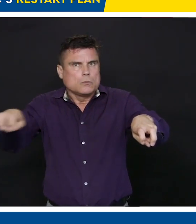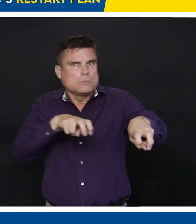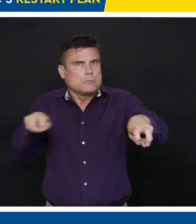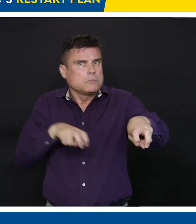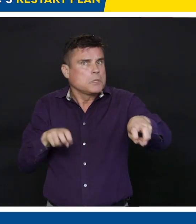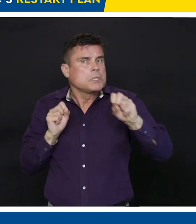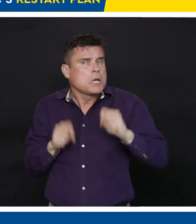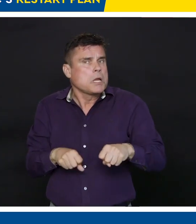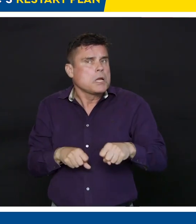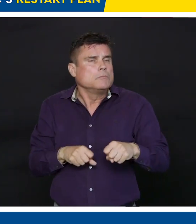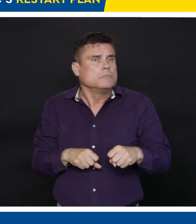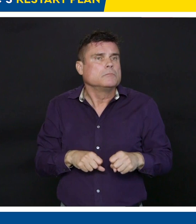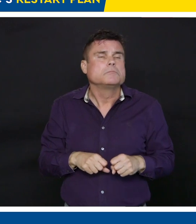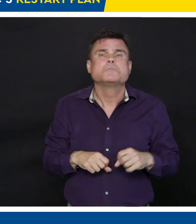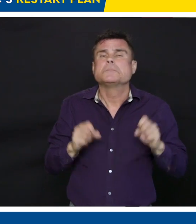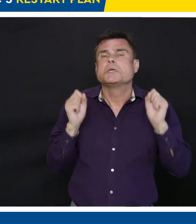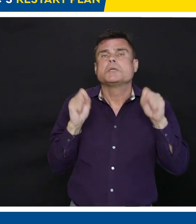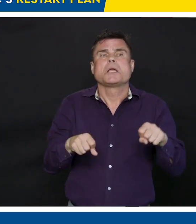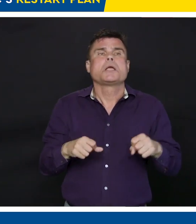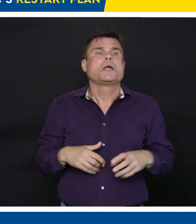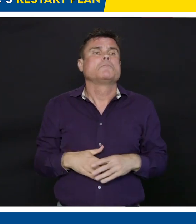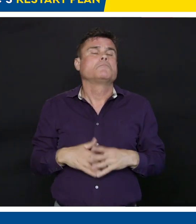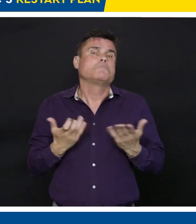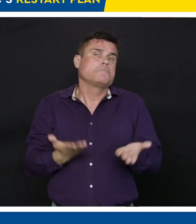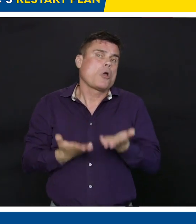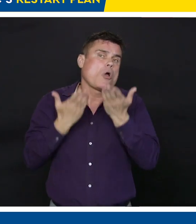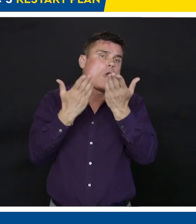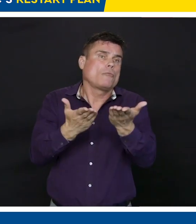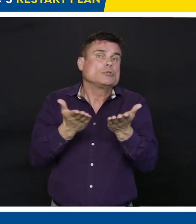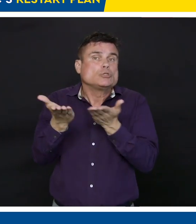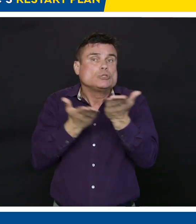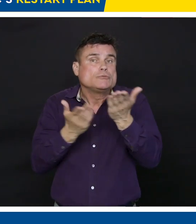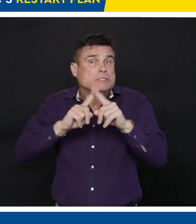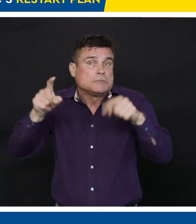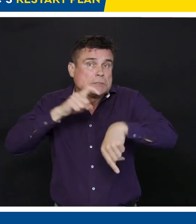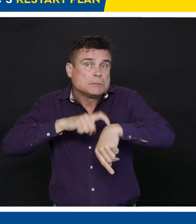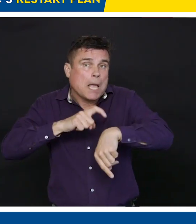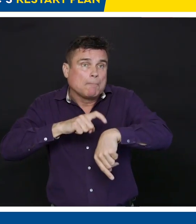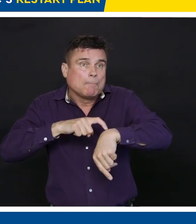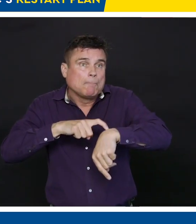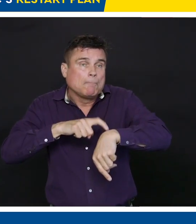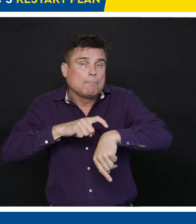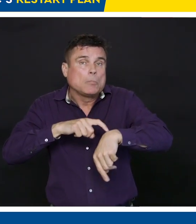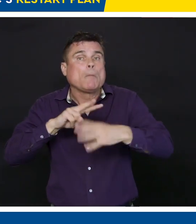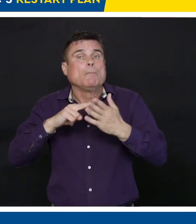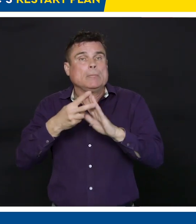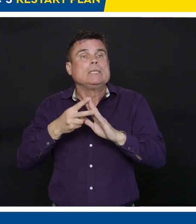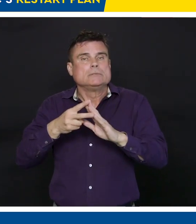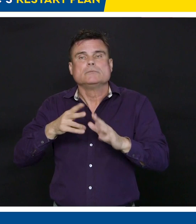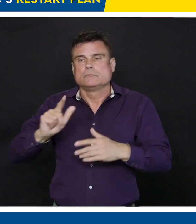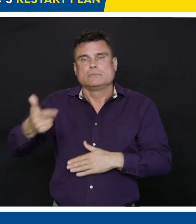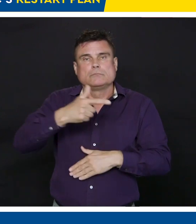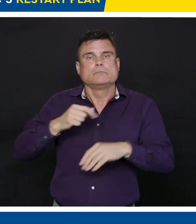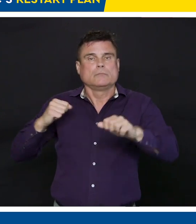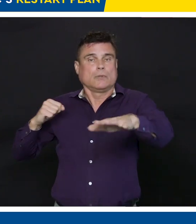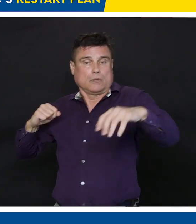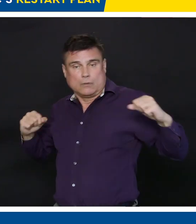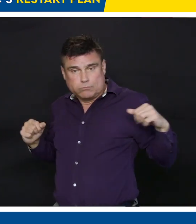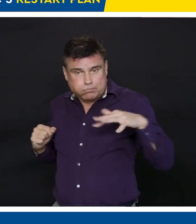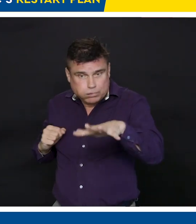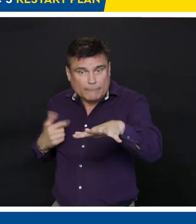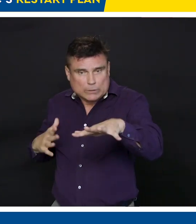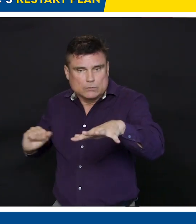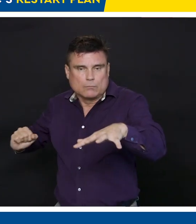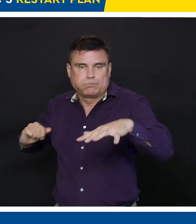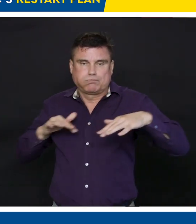issues going forward. I don't know how many living rooms there are in British Columbia where 50 people could gather comfortably, but there are certainly